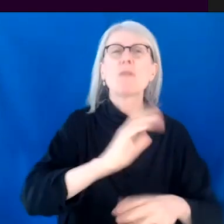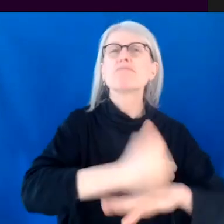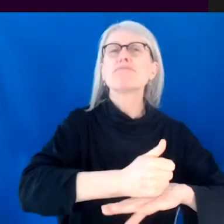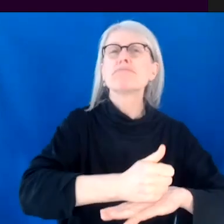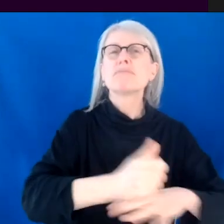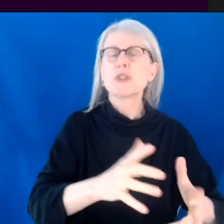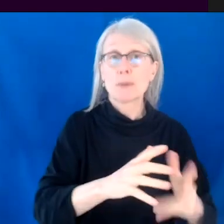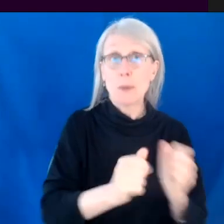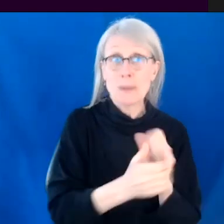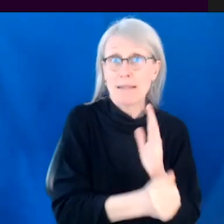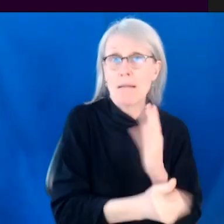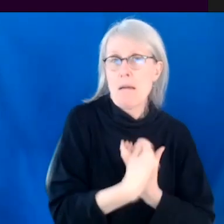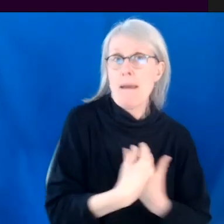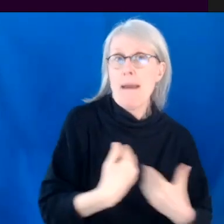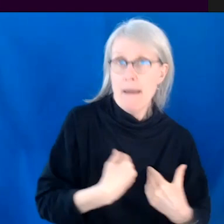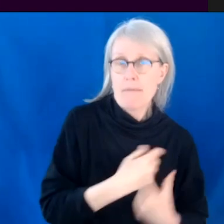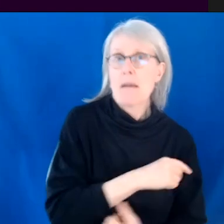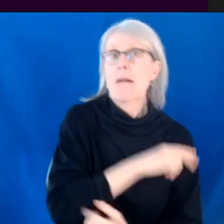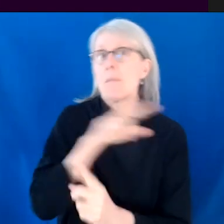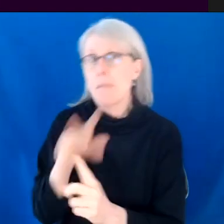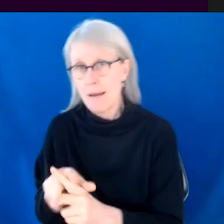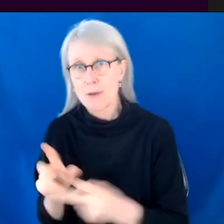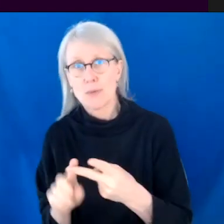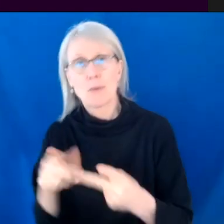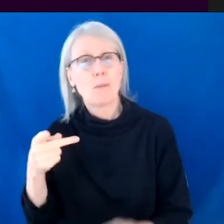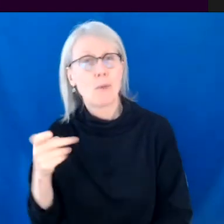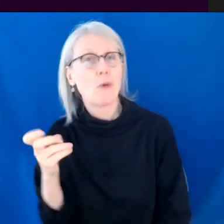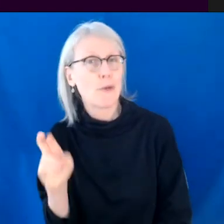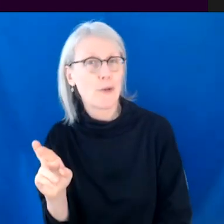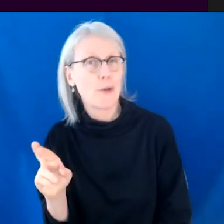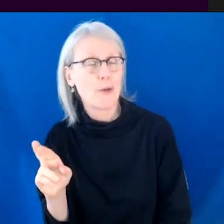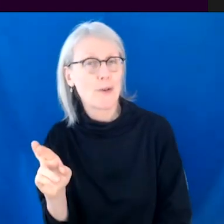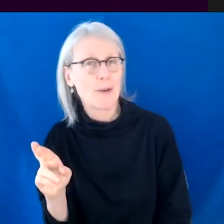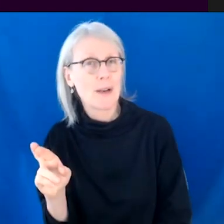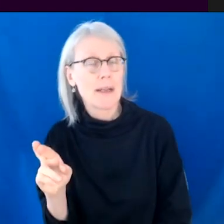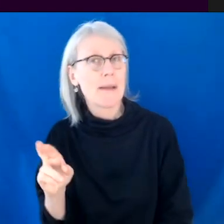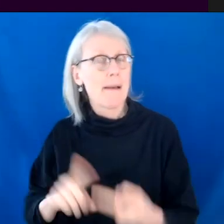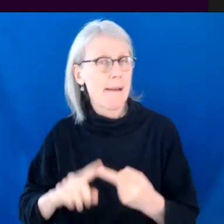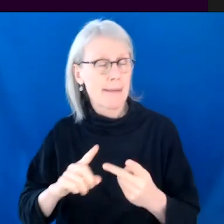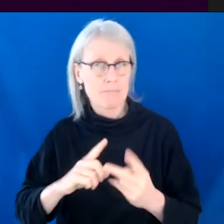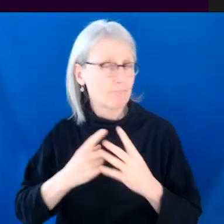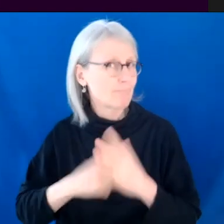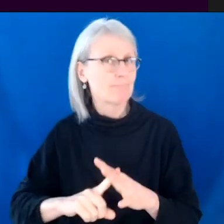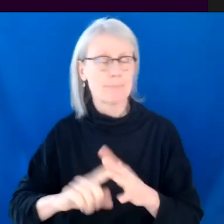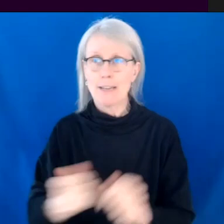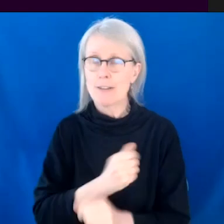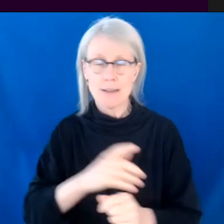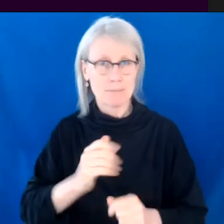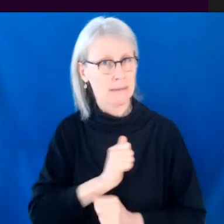take those skills to the Porter and then, and, and apply them. And in terms of